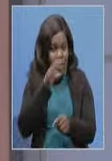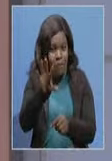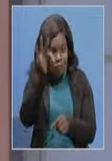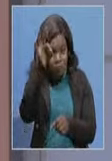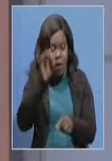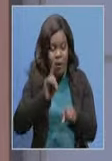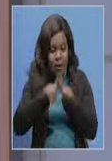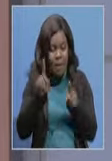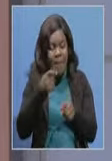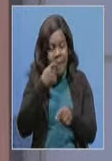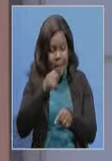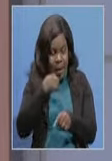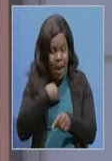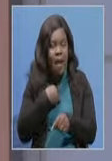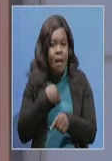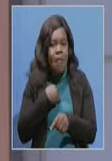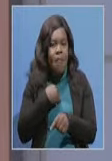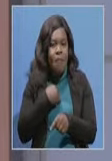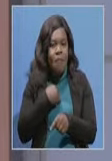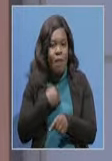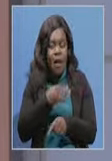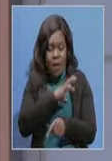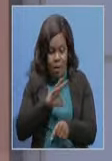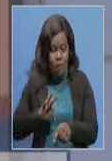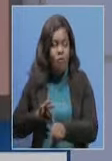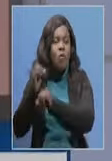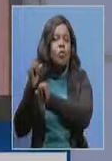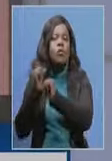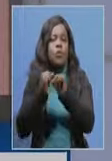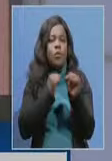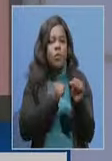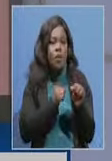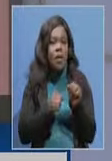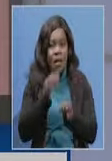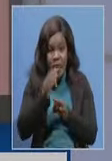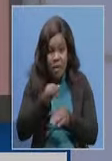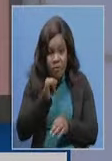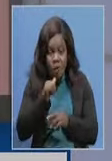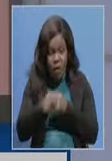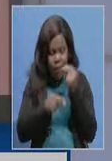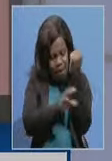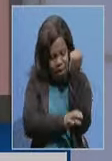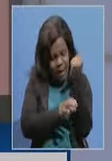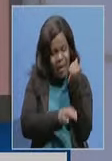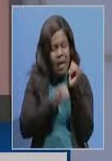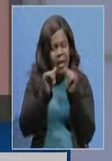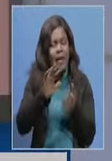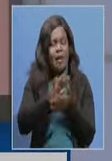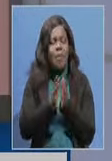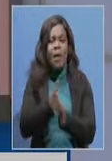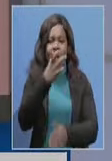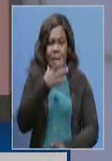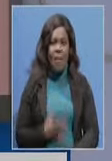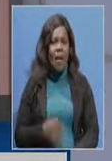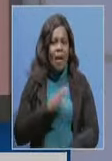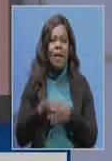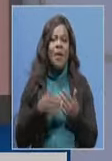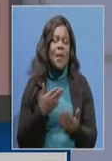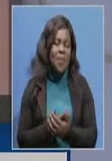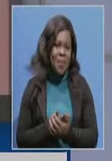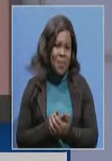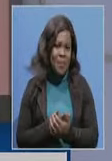make sure that we are food secure. Otherwise, we'll go hungry as a nation. And we can do it